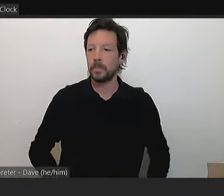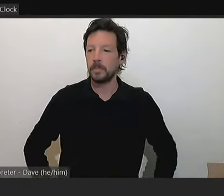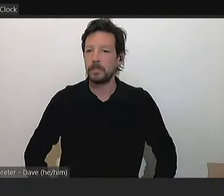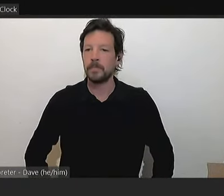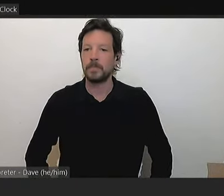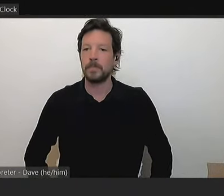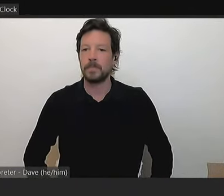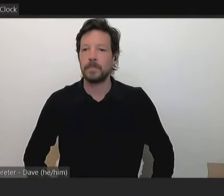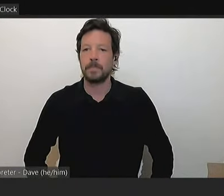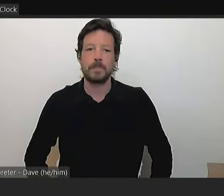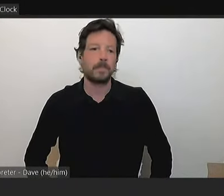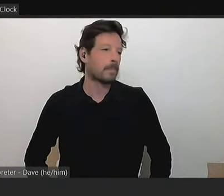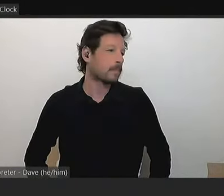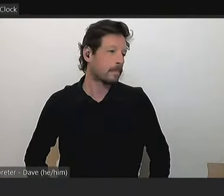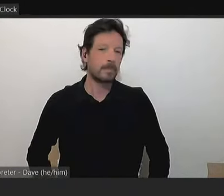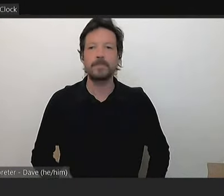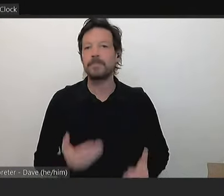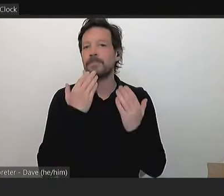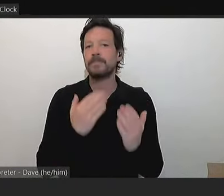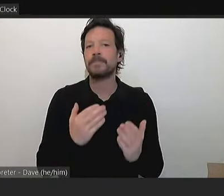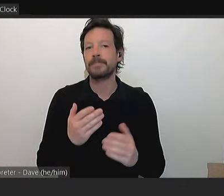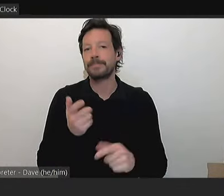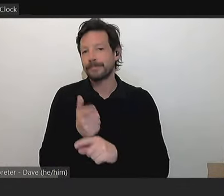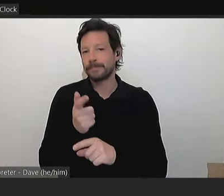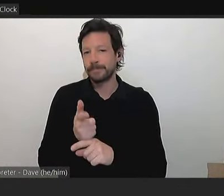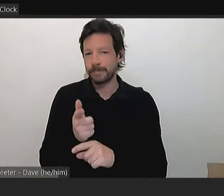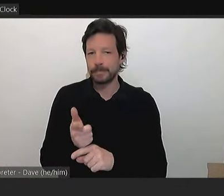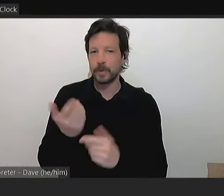Thank you to our submitter this evening. I appreciate that.